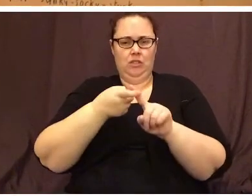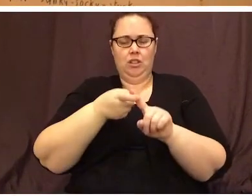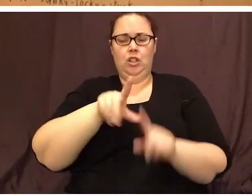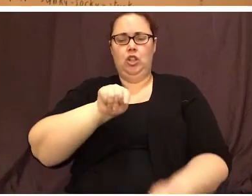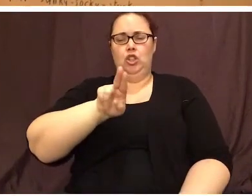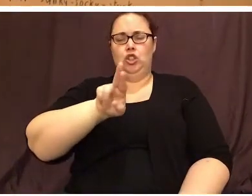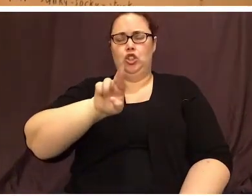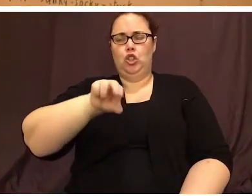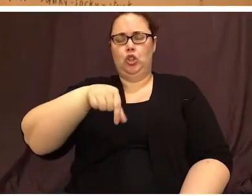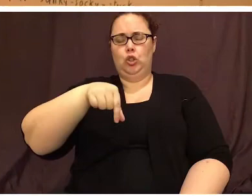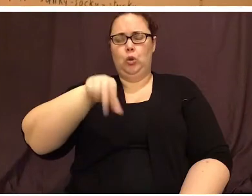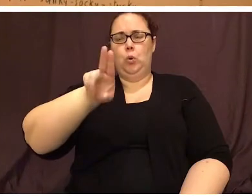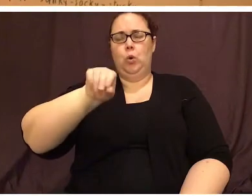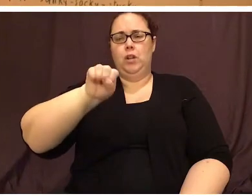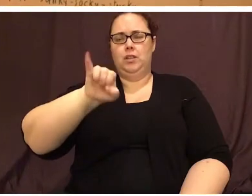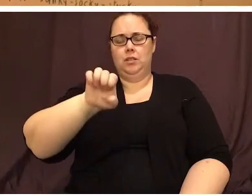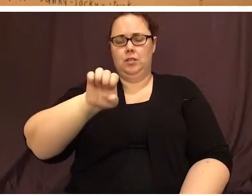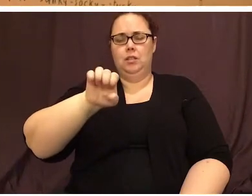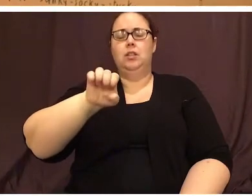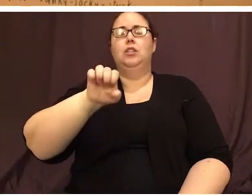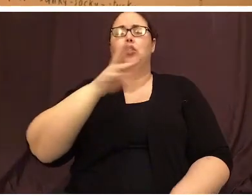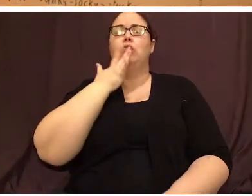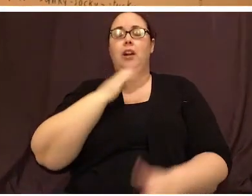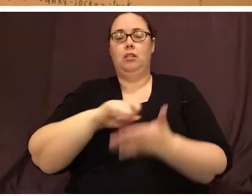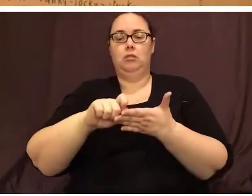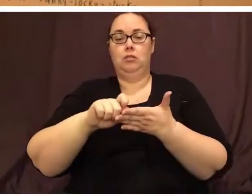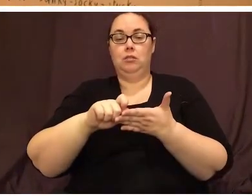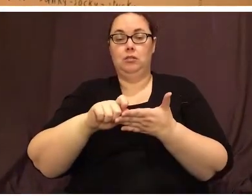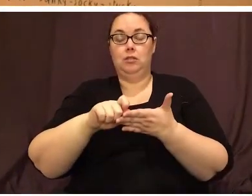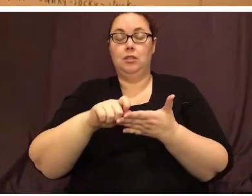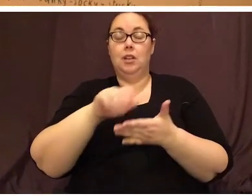.S. Sock says hi. Tell him I said hi.